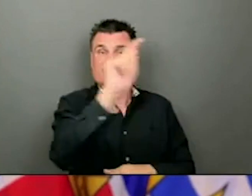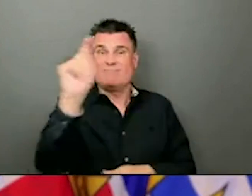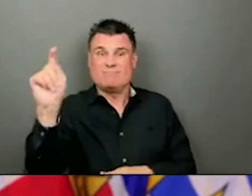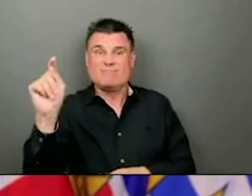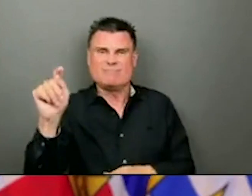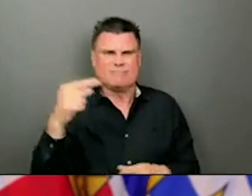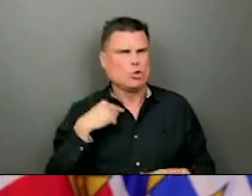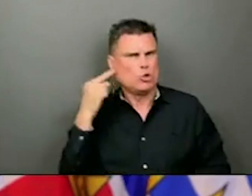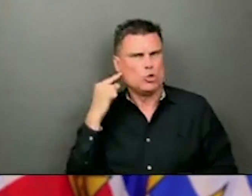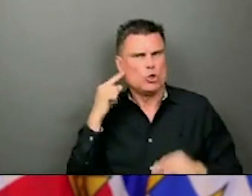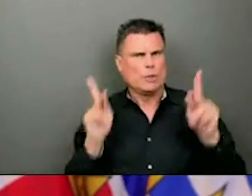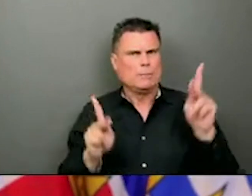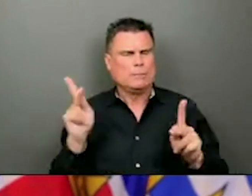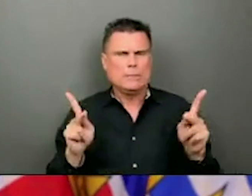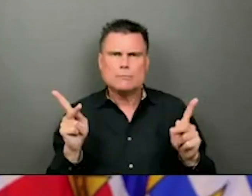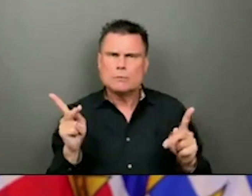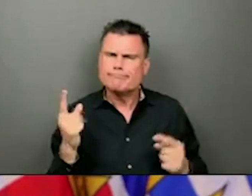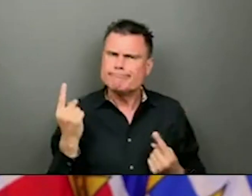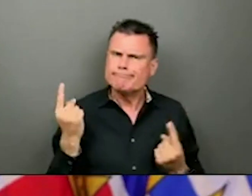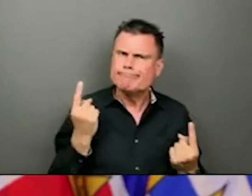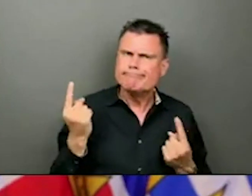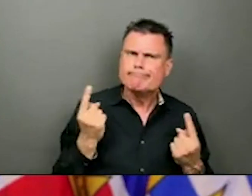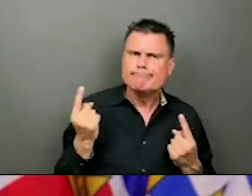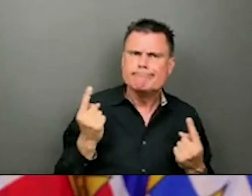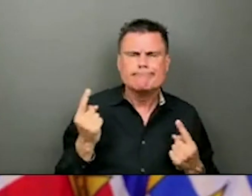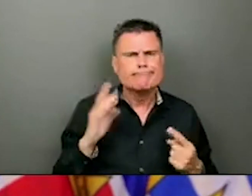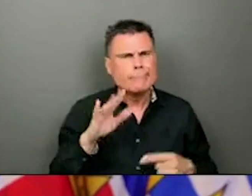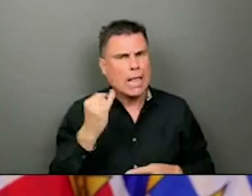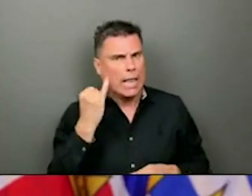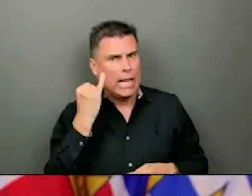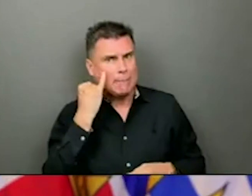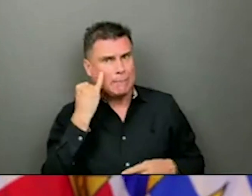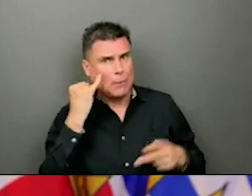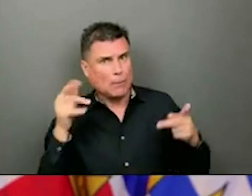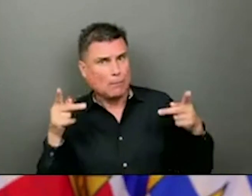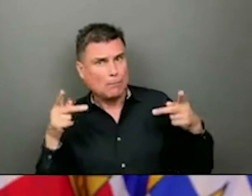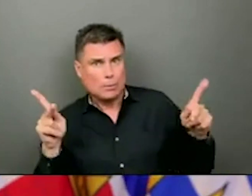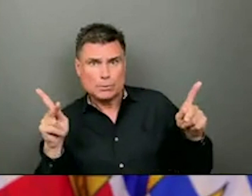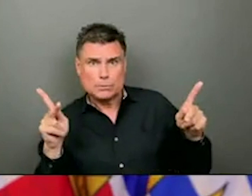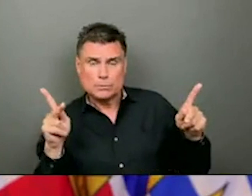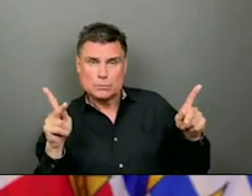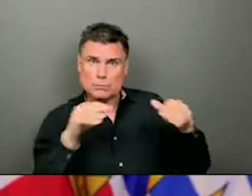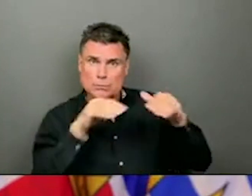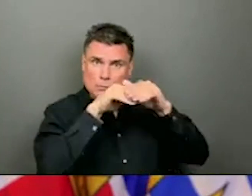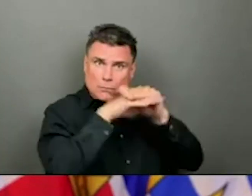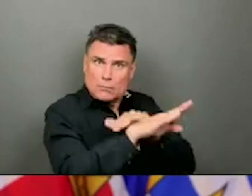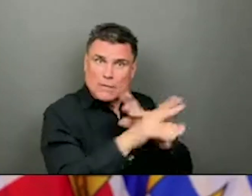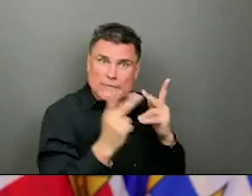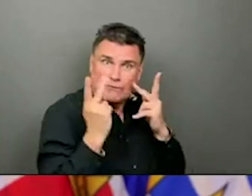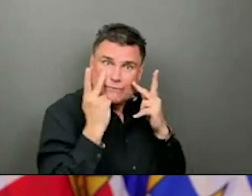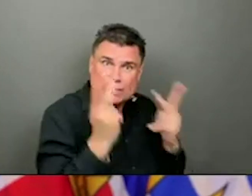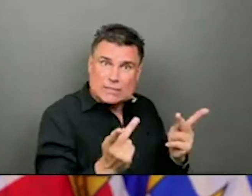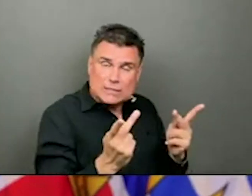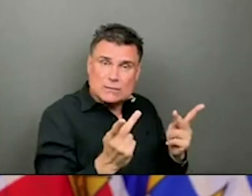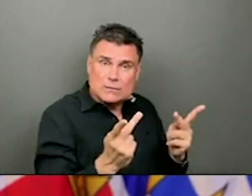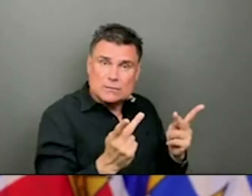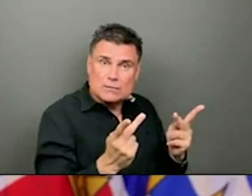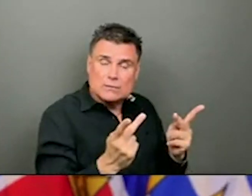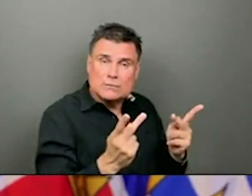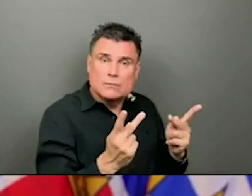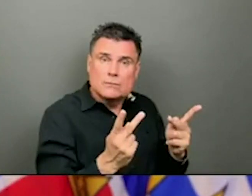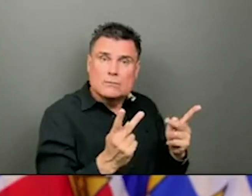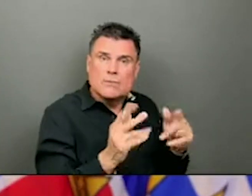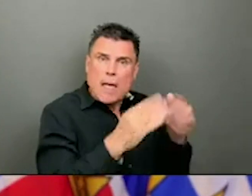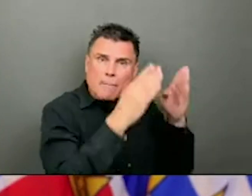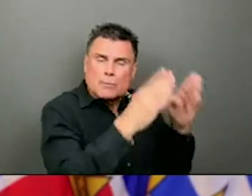with their loved ones, but you've kind of been expressing that you're nervous about whether or not we can lift these restrictions too quickly when we are